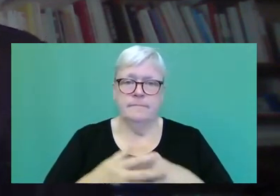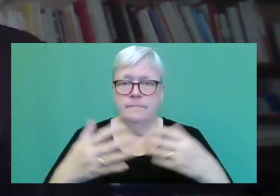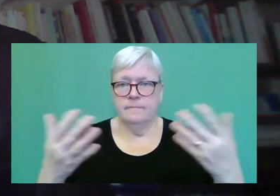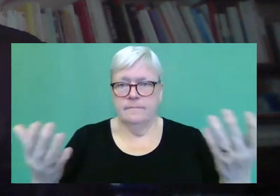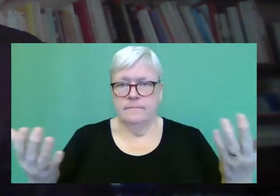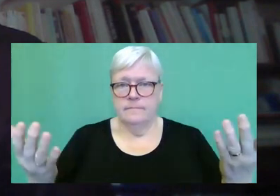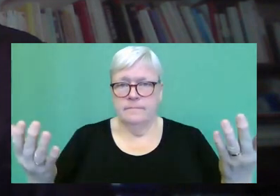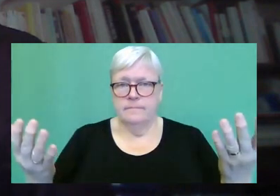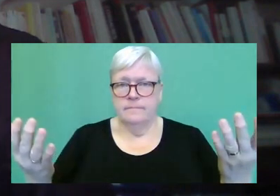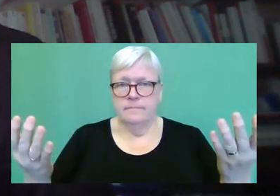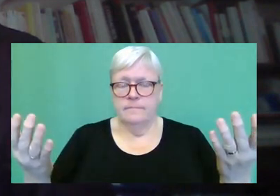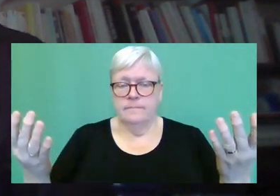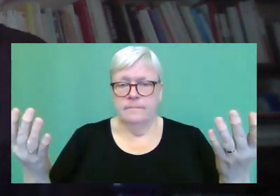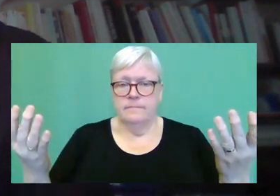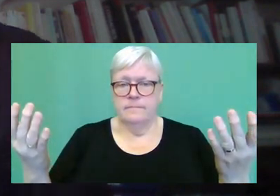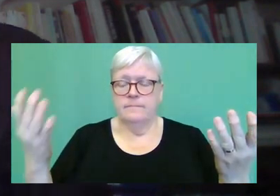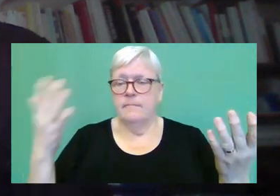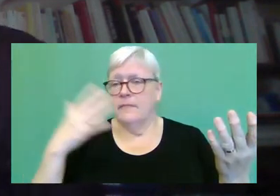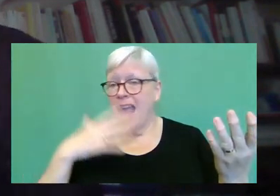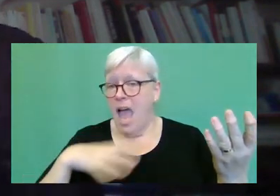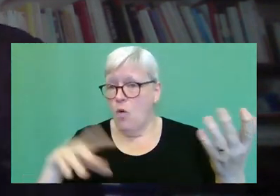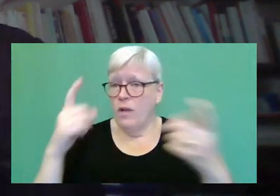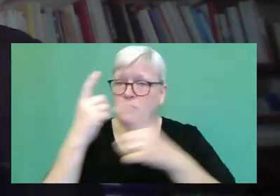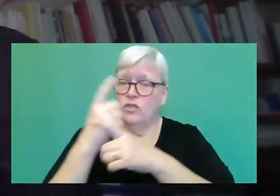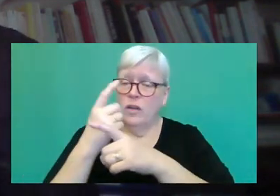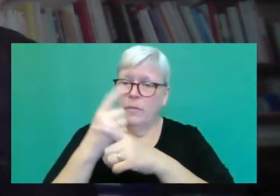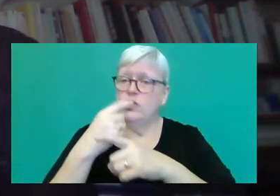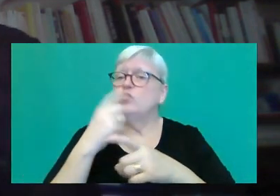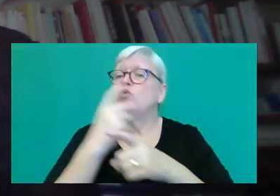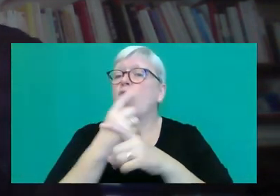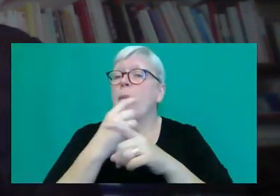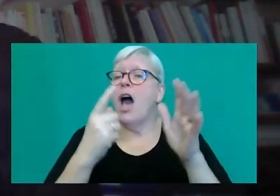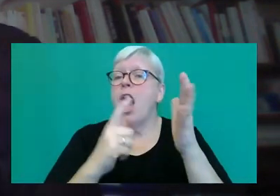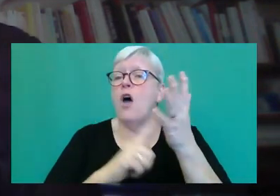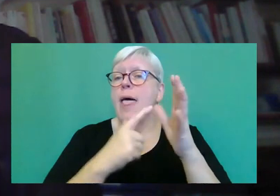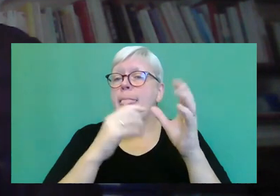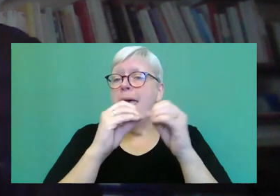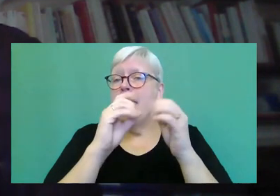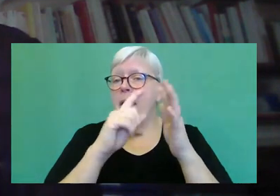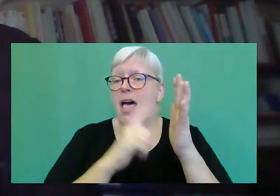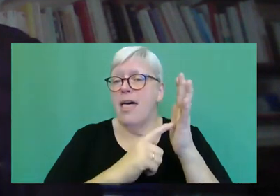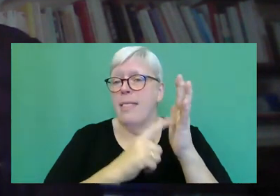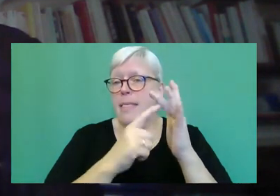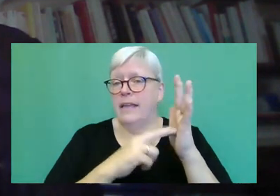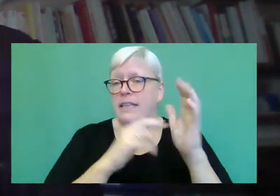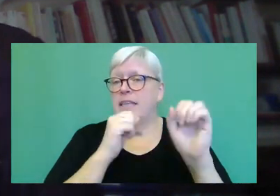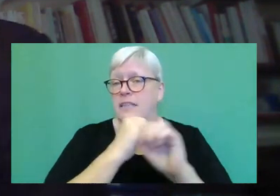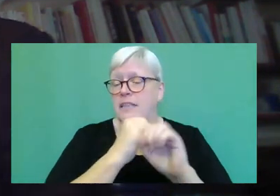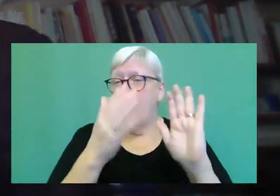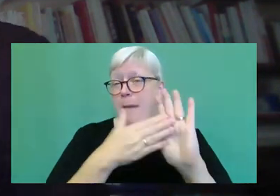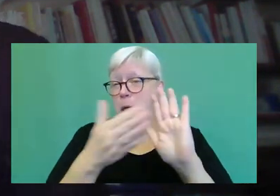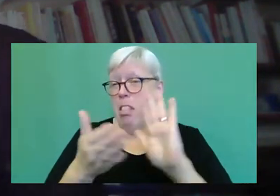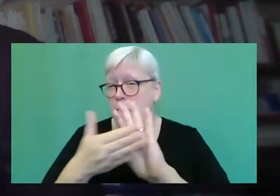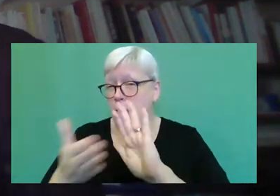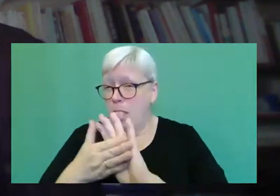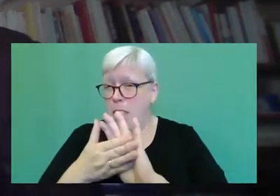So, I wanted to talk, you talked about labelling there, I'm going to just move on to that that issue in a slightly different